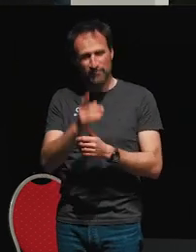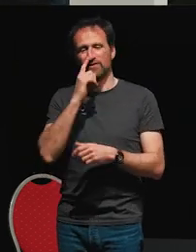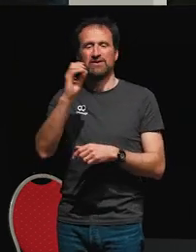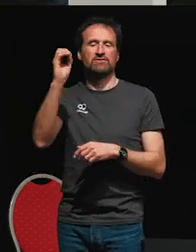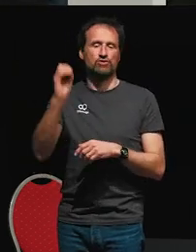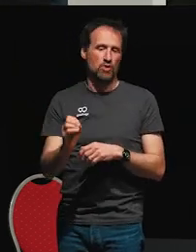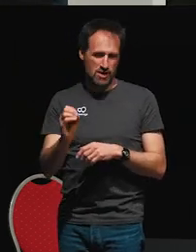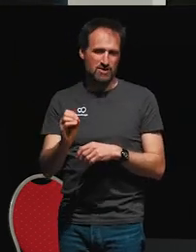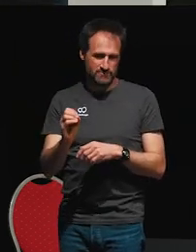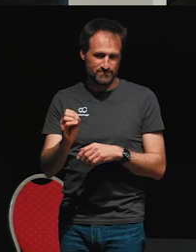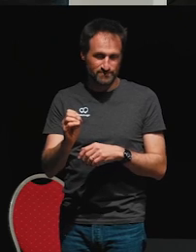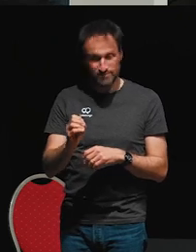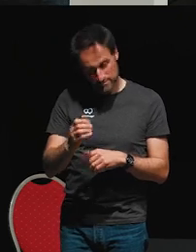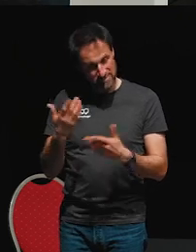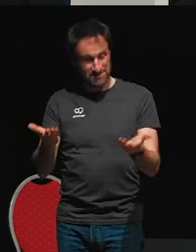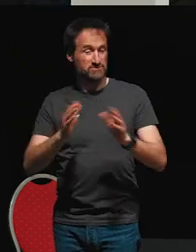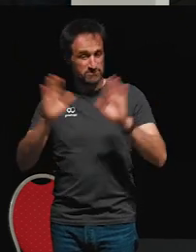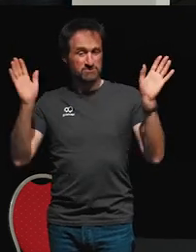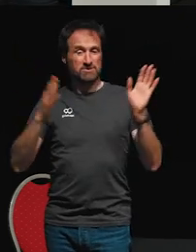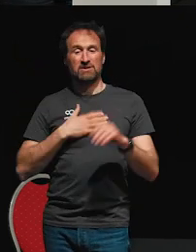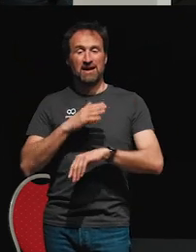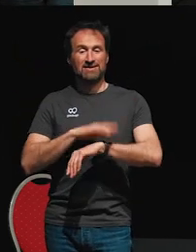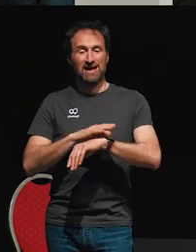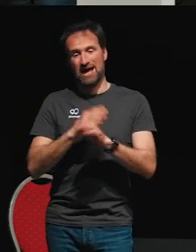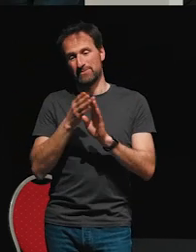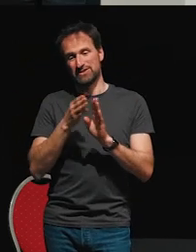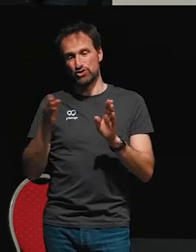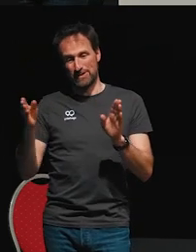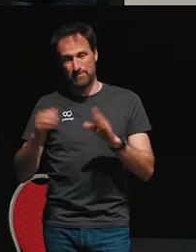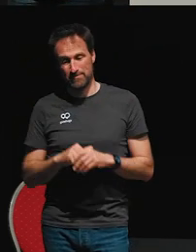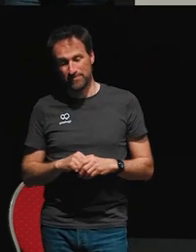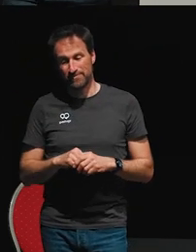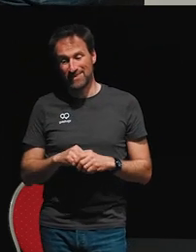My timer stream. It's done. And this is the moment.